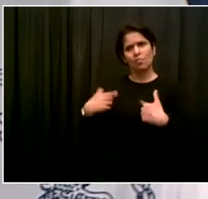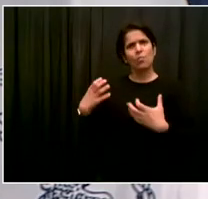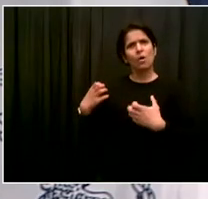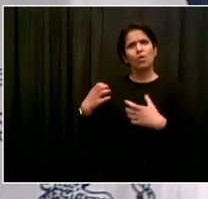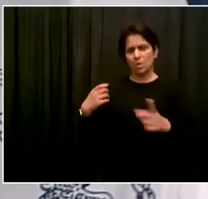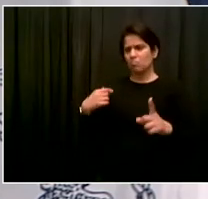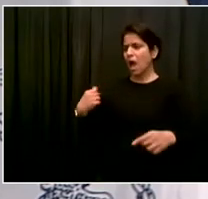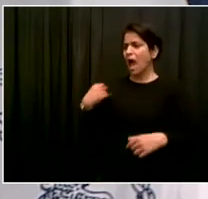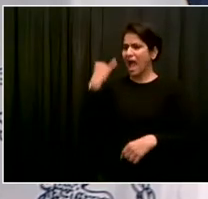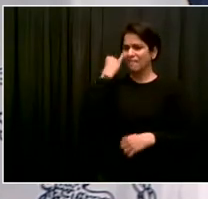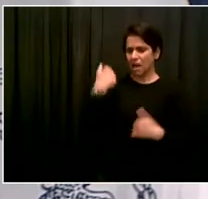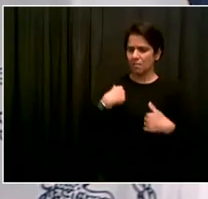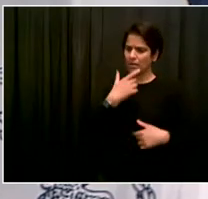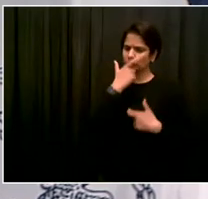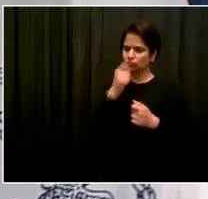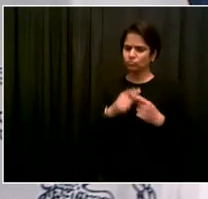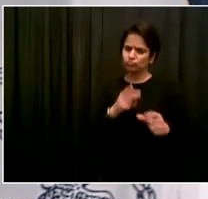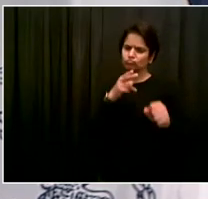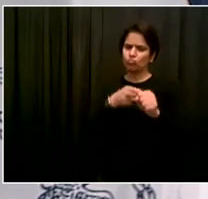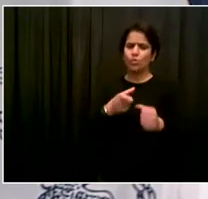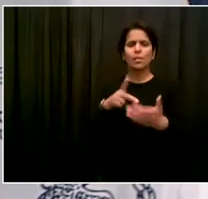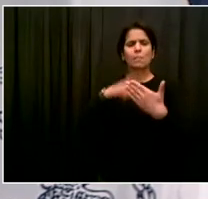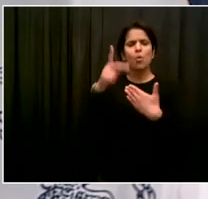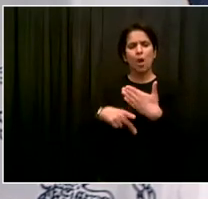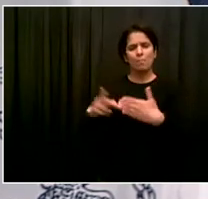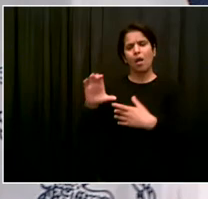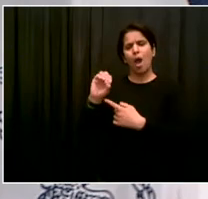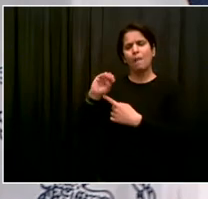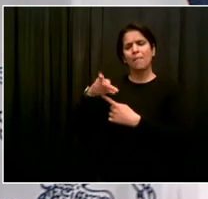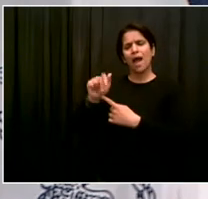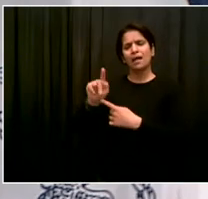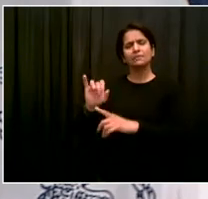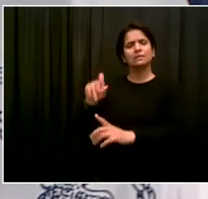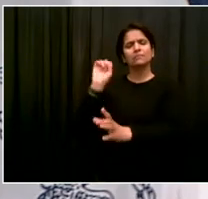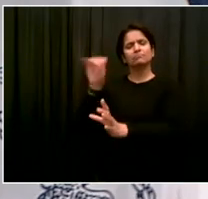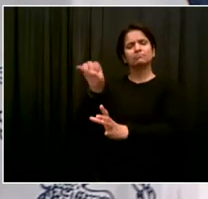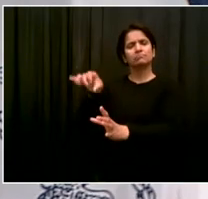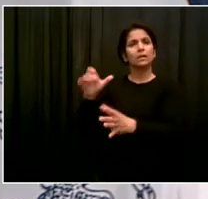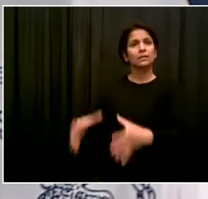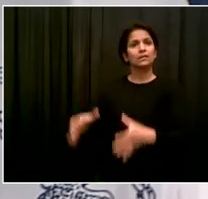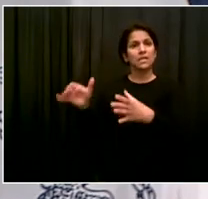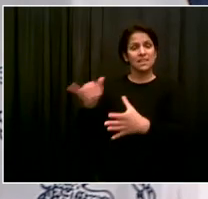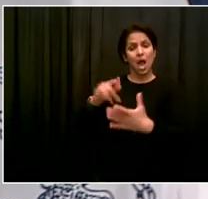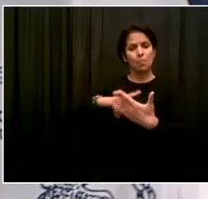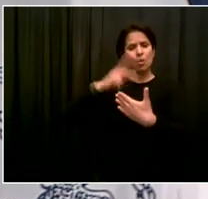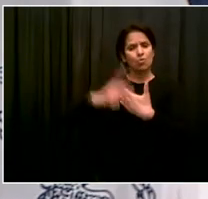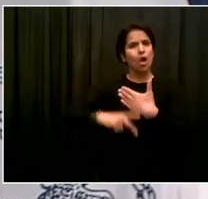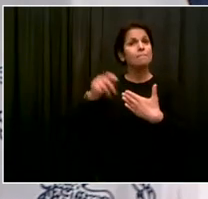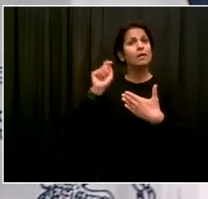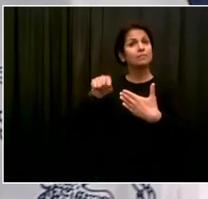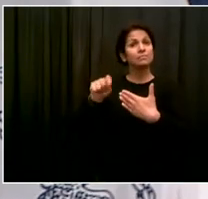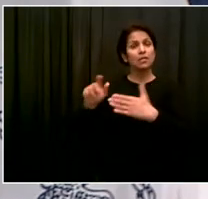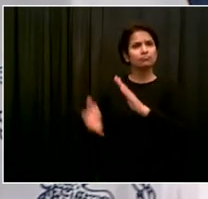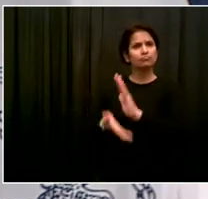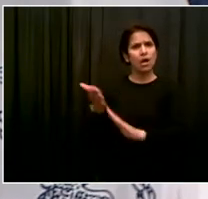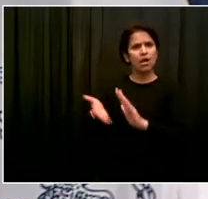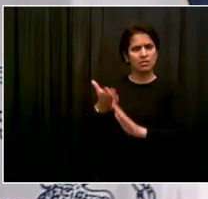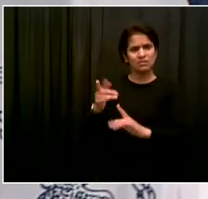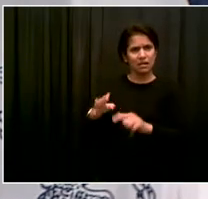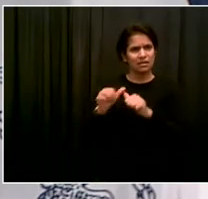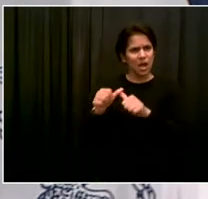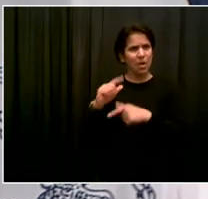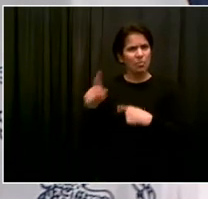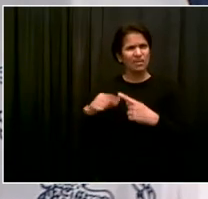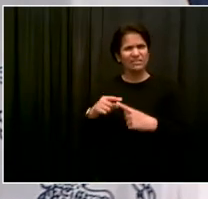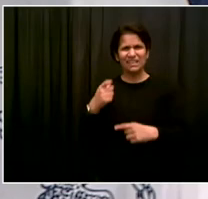this, the construct of the resurrected program distinct? Dana, thought you were going to start by saying, I'm curious to know what the bin thinks about